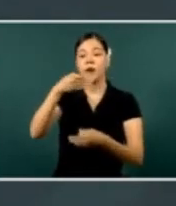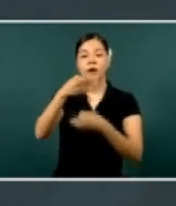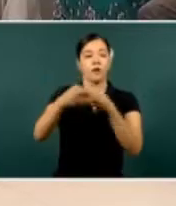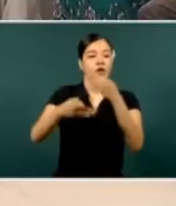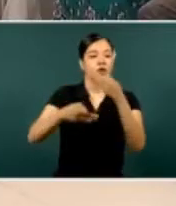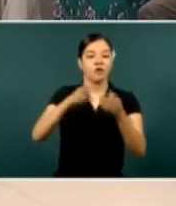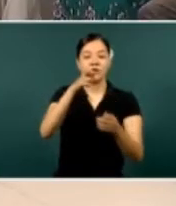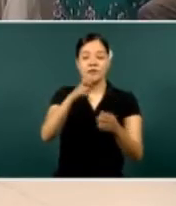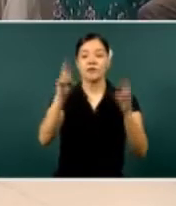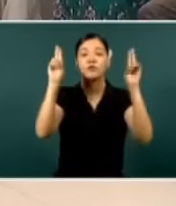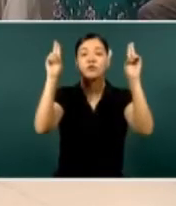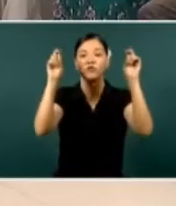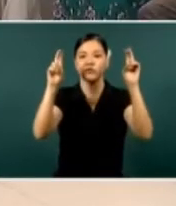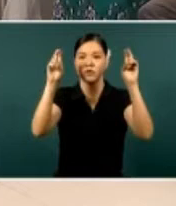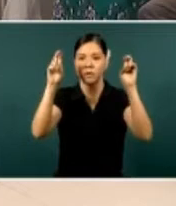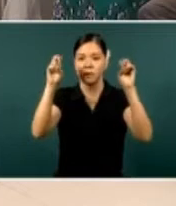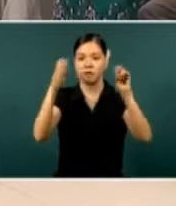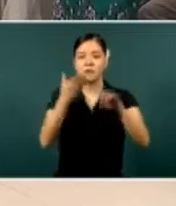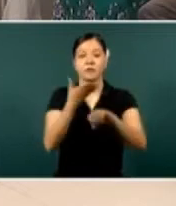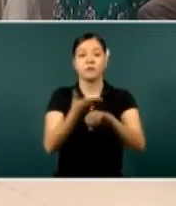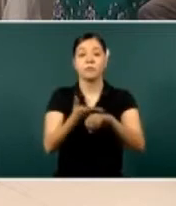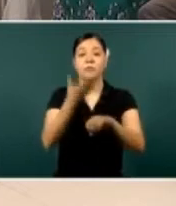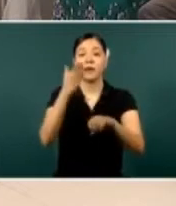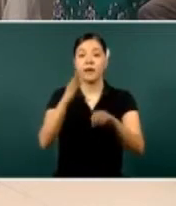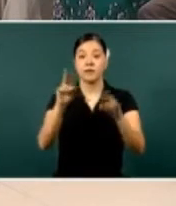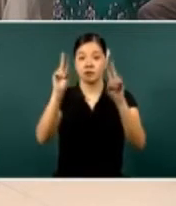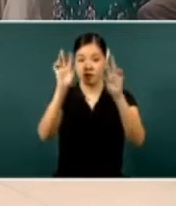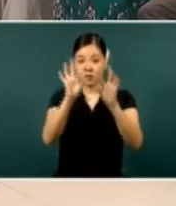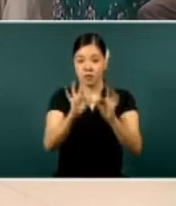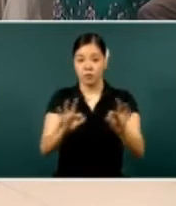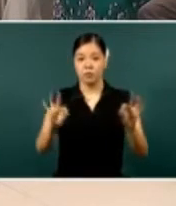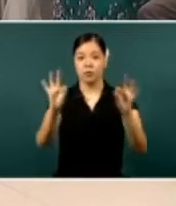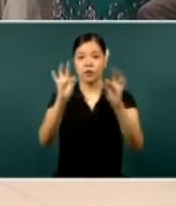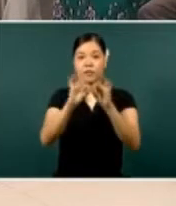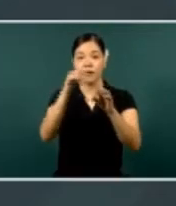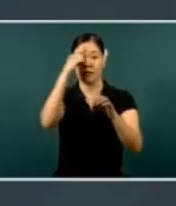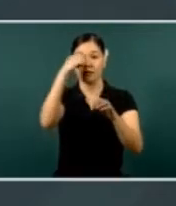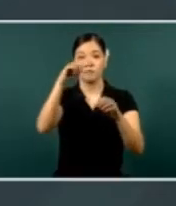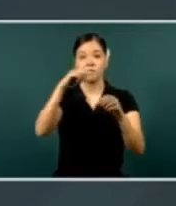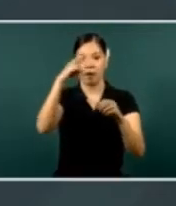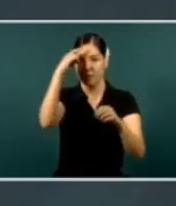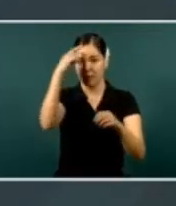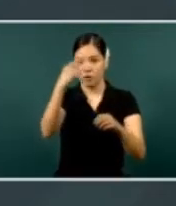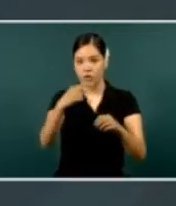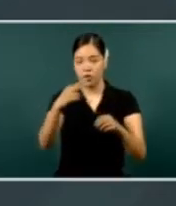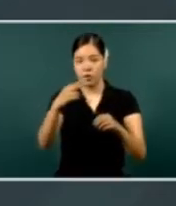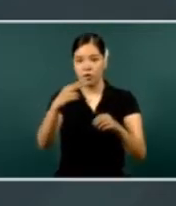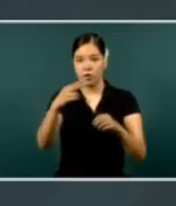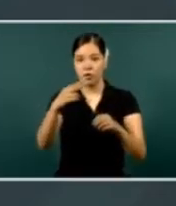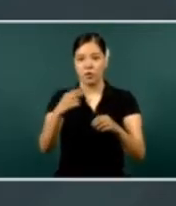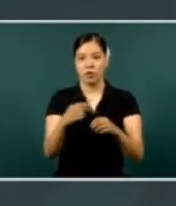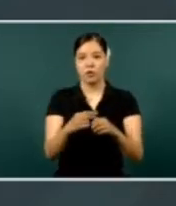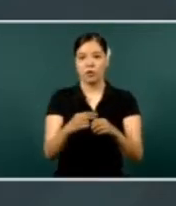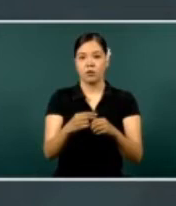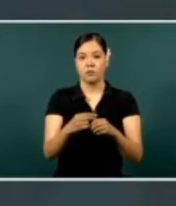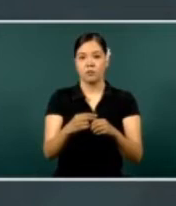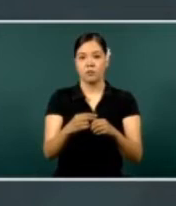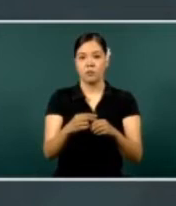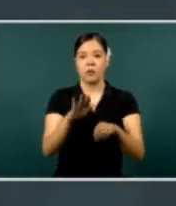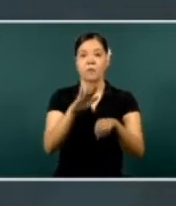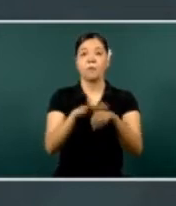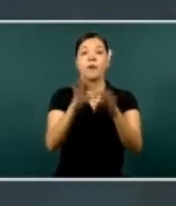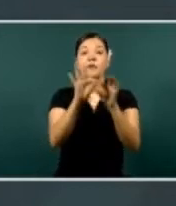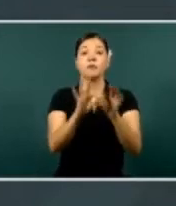regarding this matter that has so much interest to the State of Mexico or the people of Mexico.